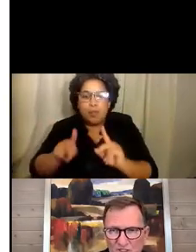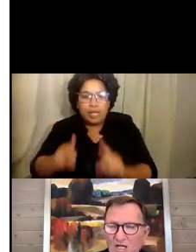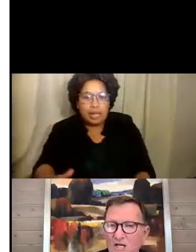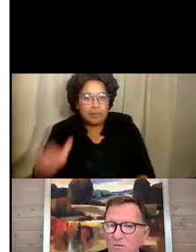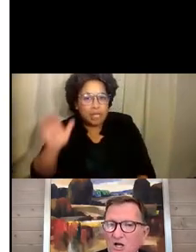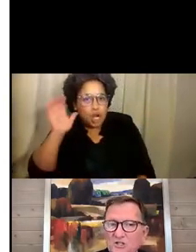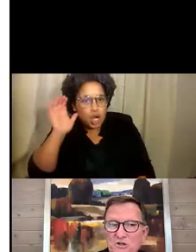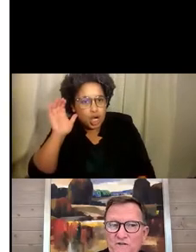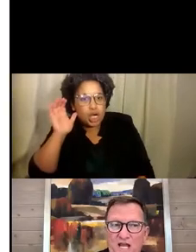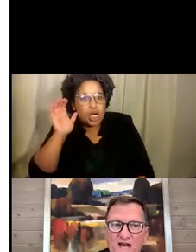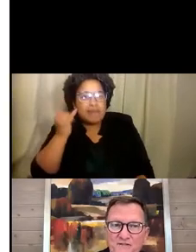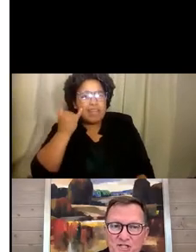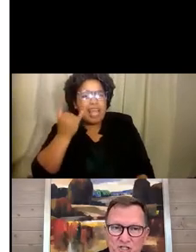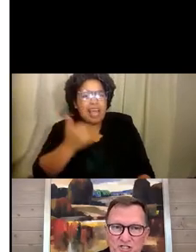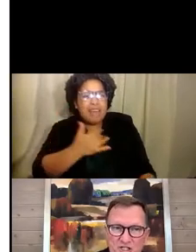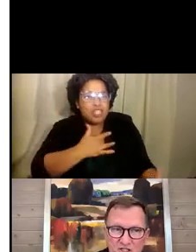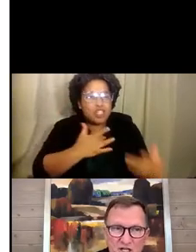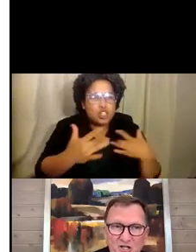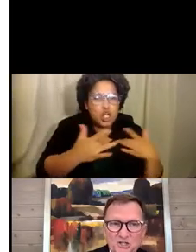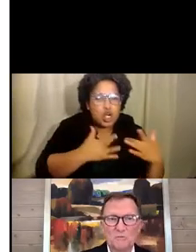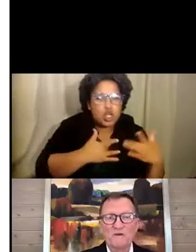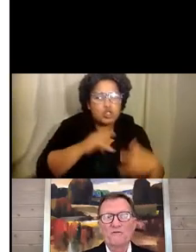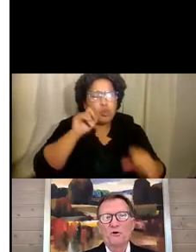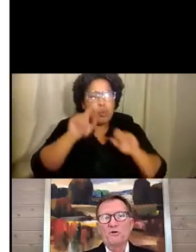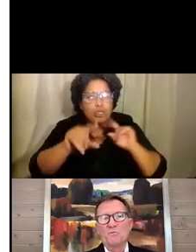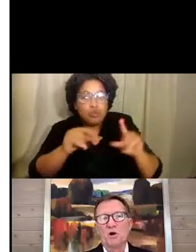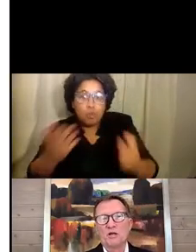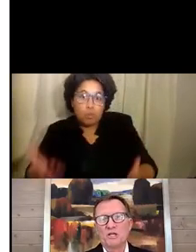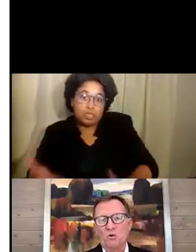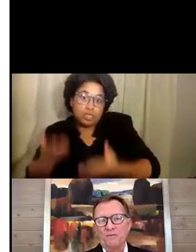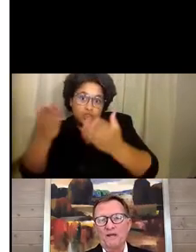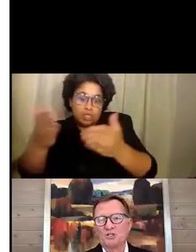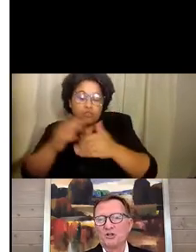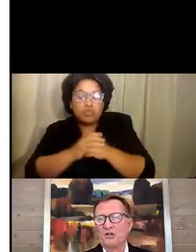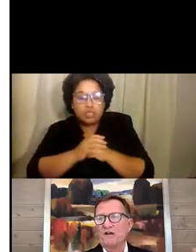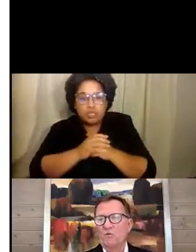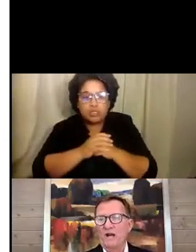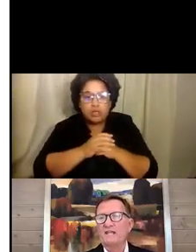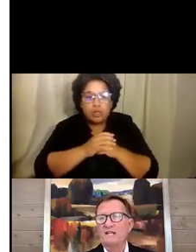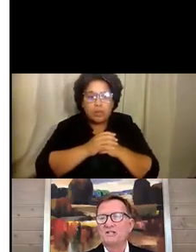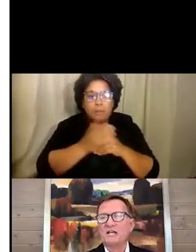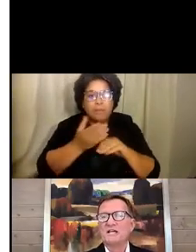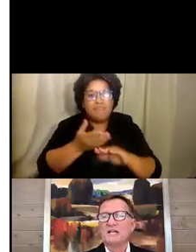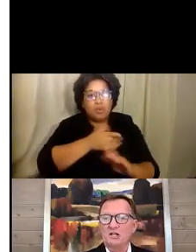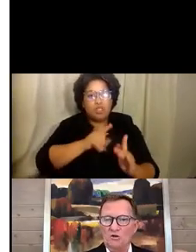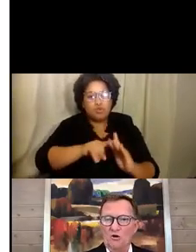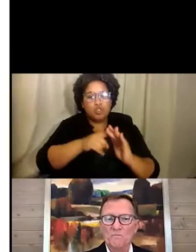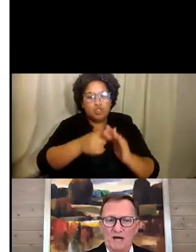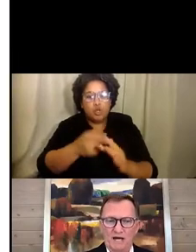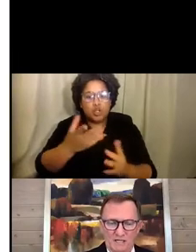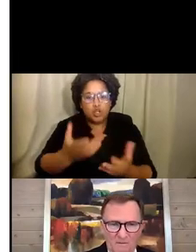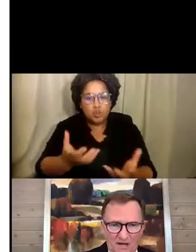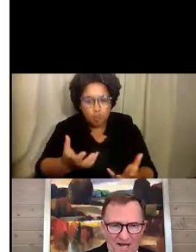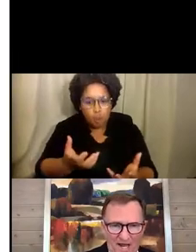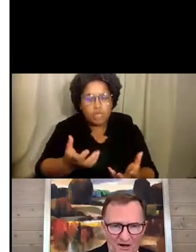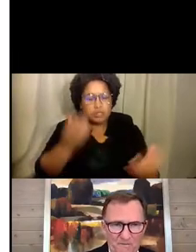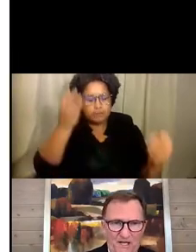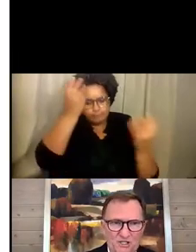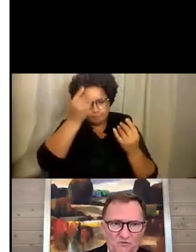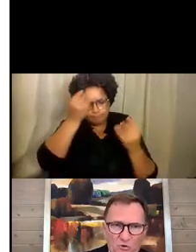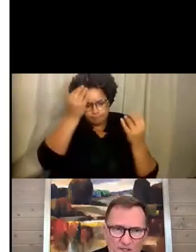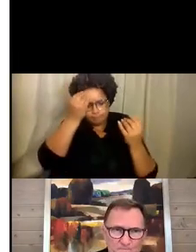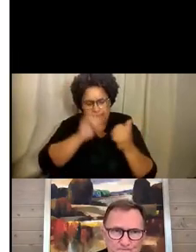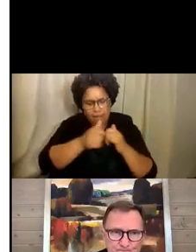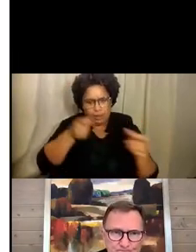questions, but also if they have suggestions. So before you embark, you want to make sure you kind of weigh these in your own mind about how to